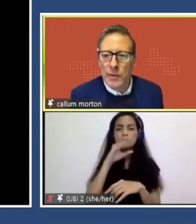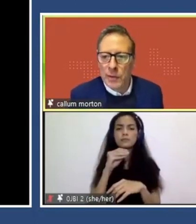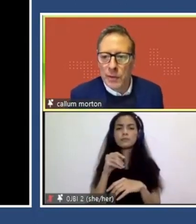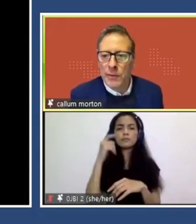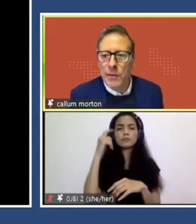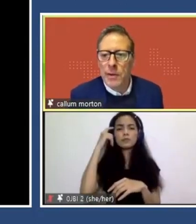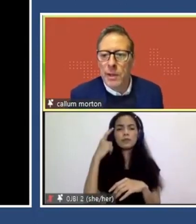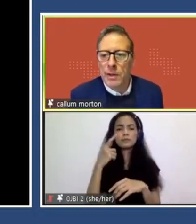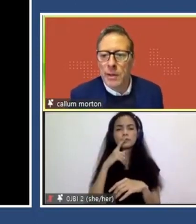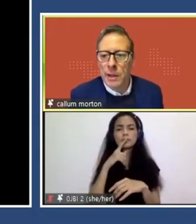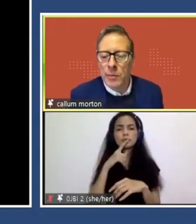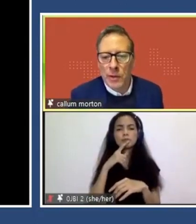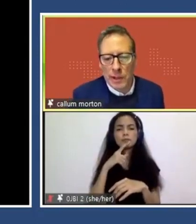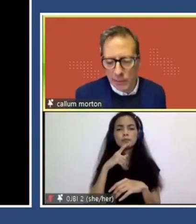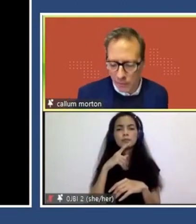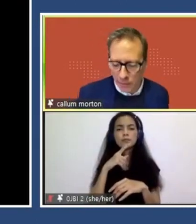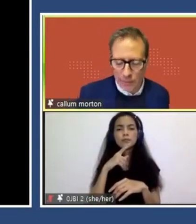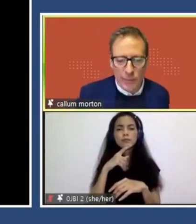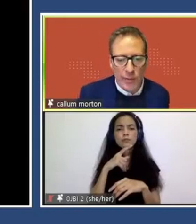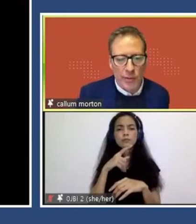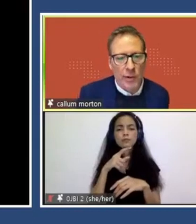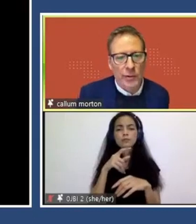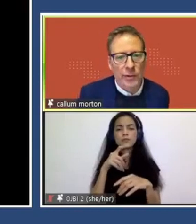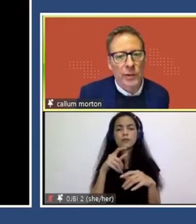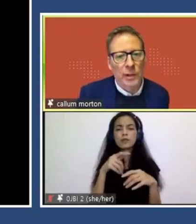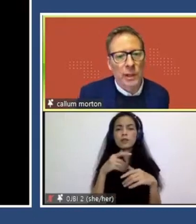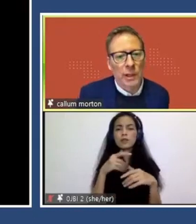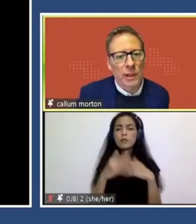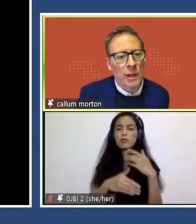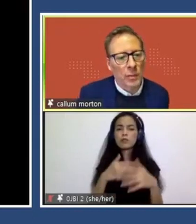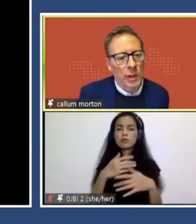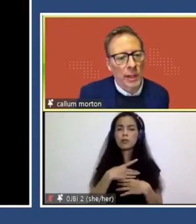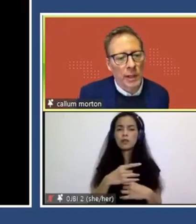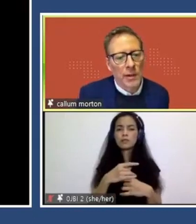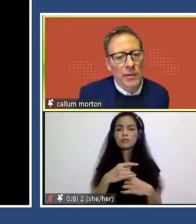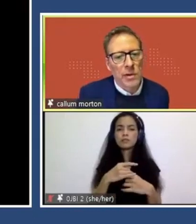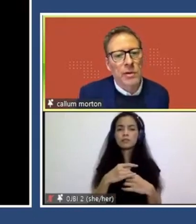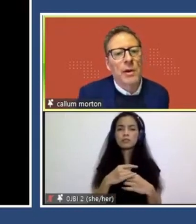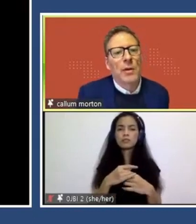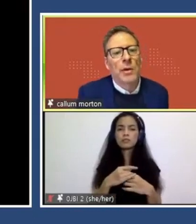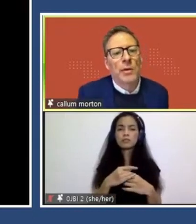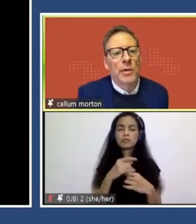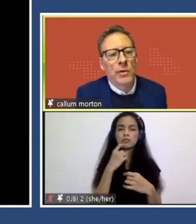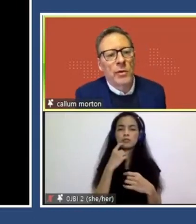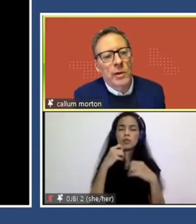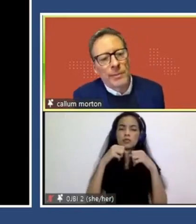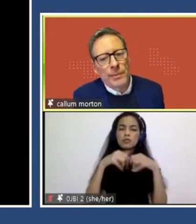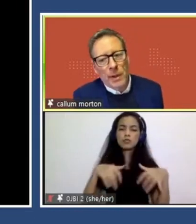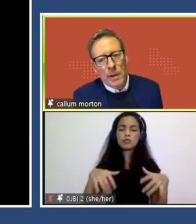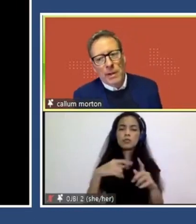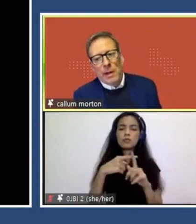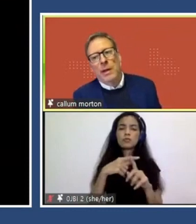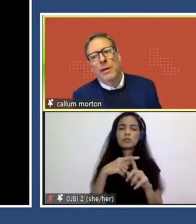in terms of this conference, it, it, it was a kind of interesting process to go through, uh, lightweight structures. We also